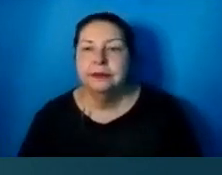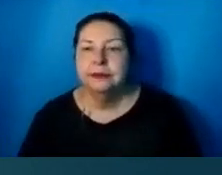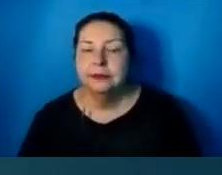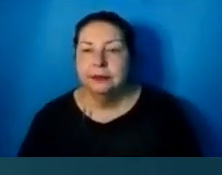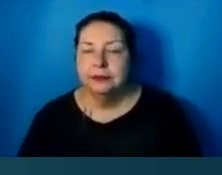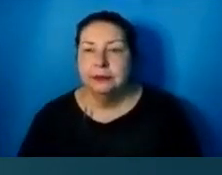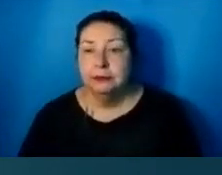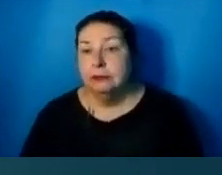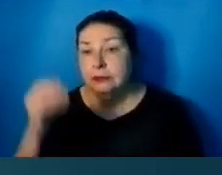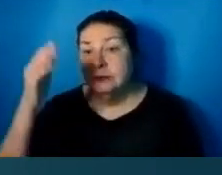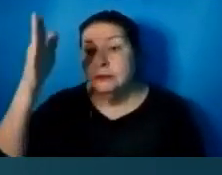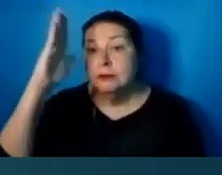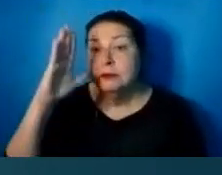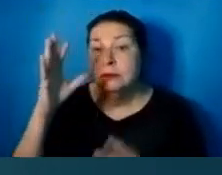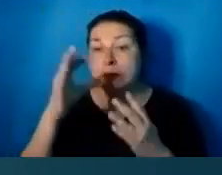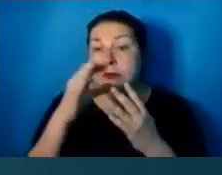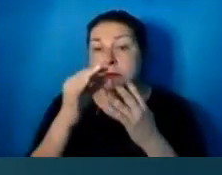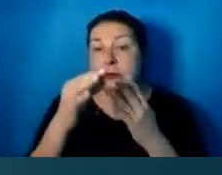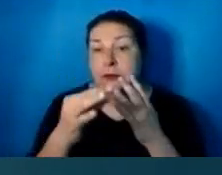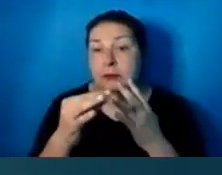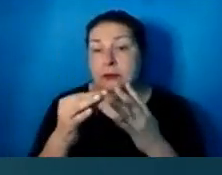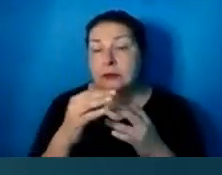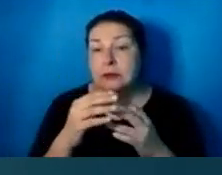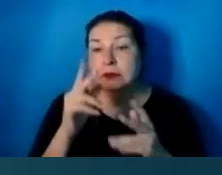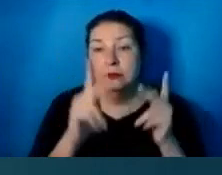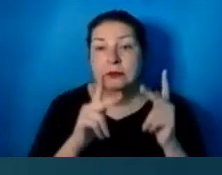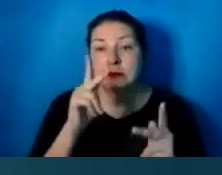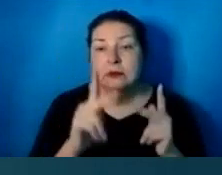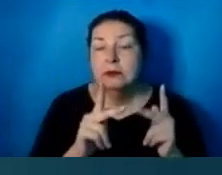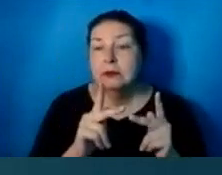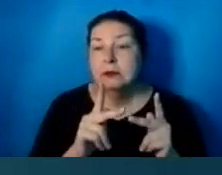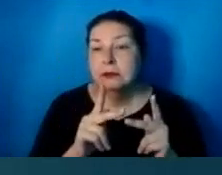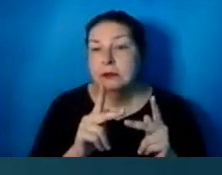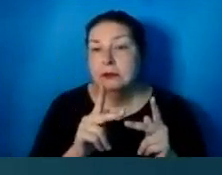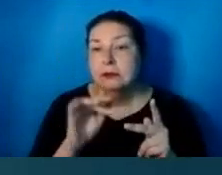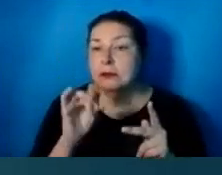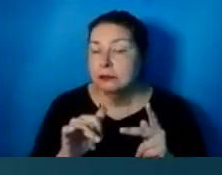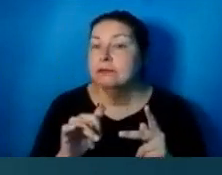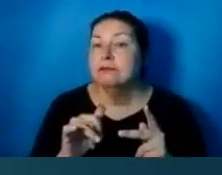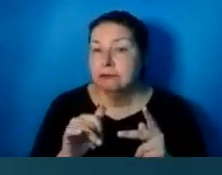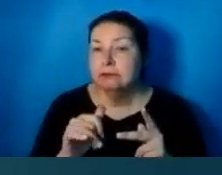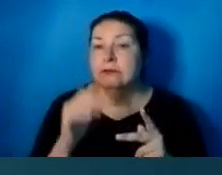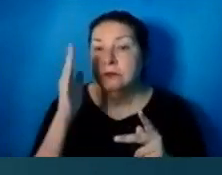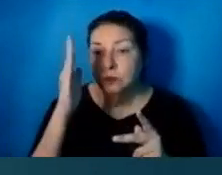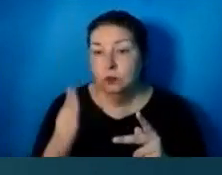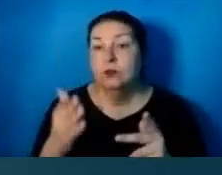God chose people that were going to be saved.